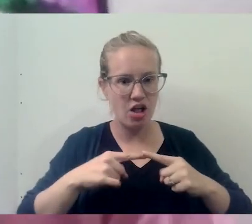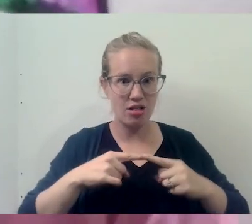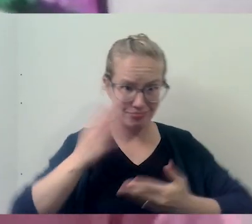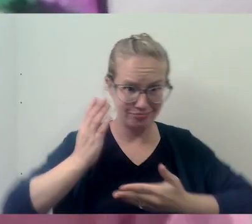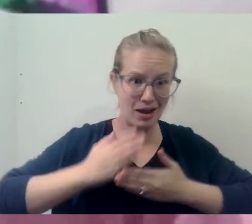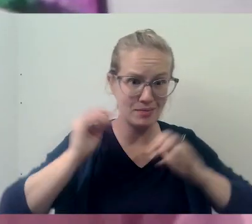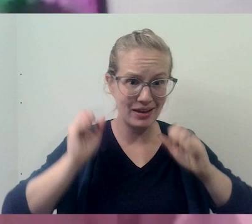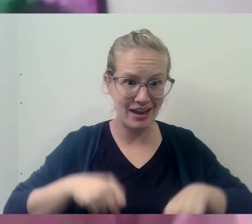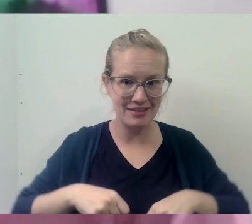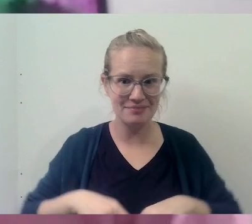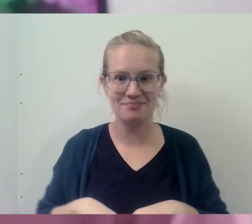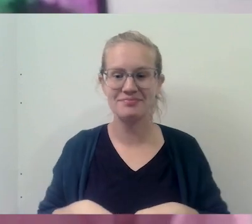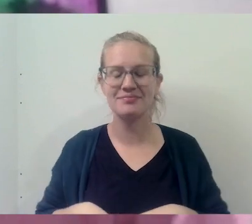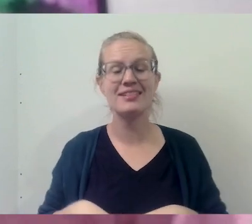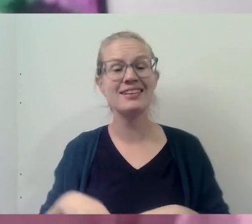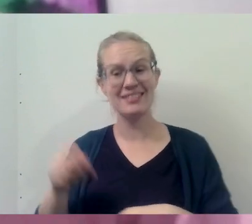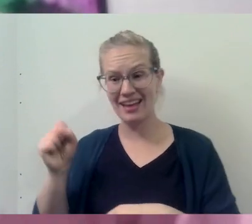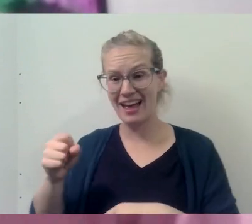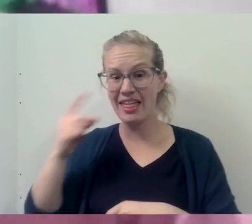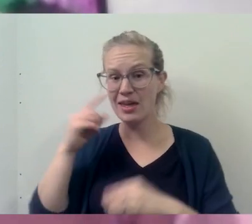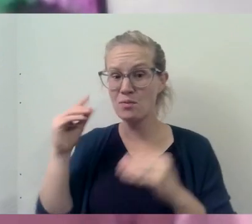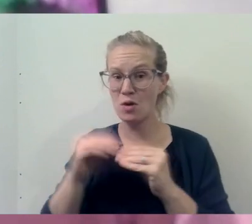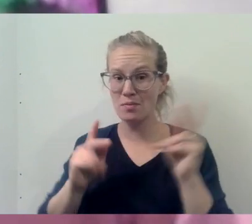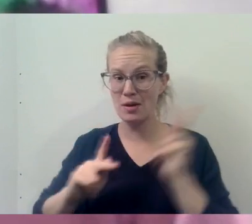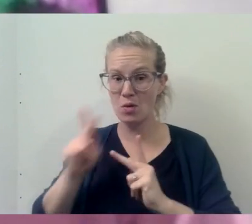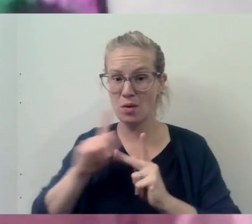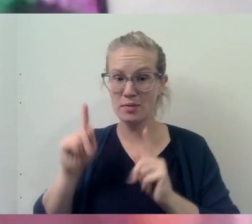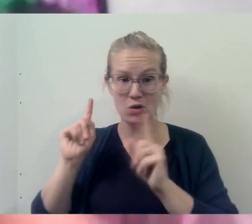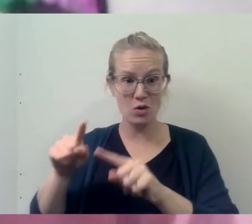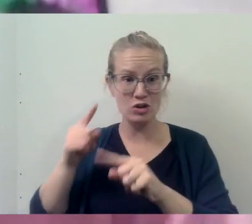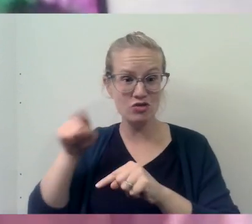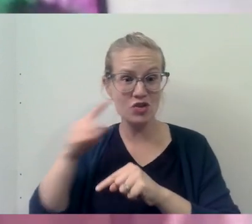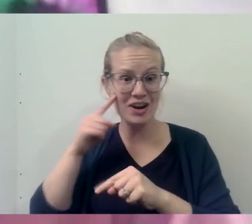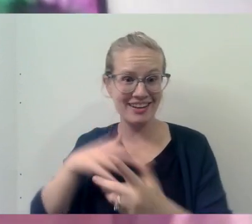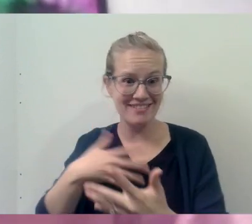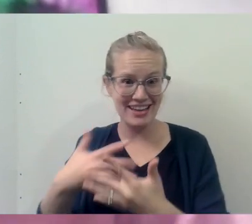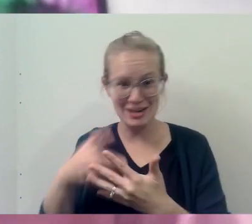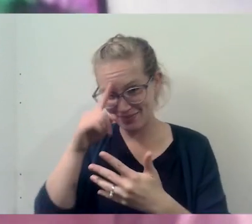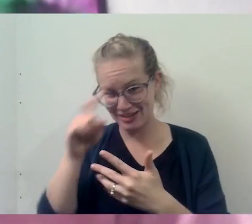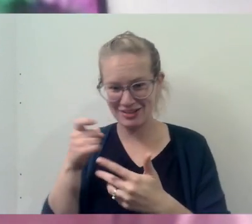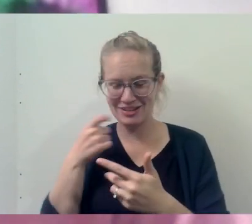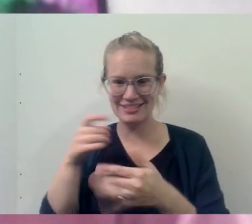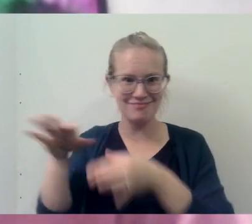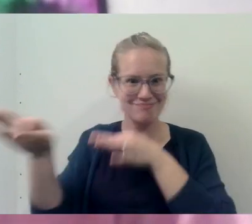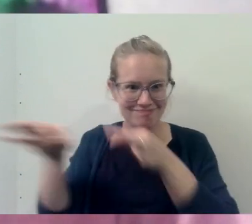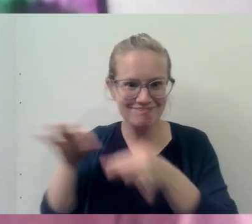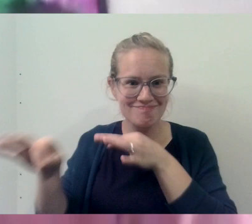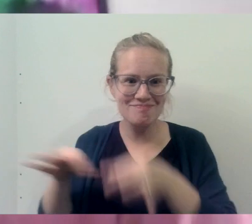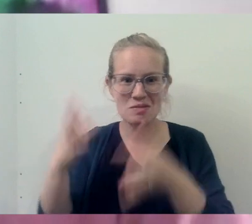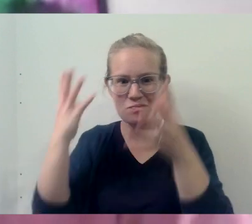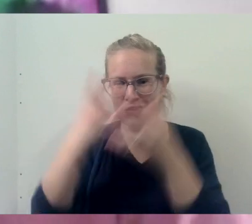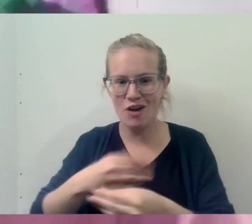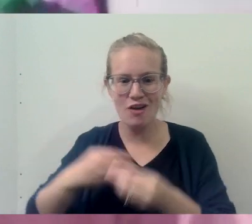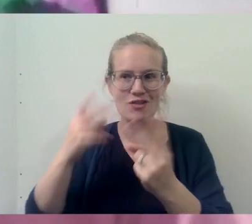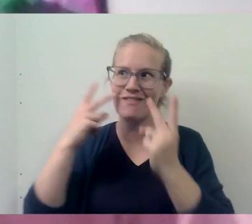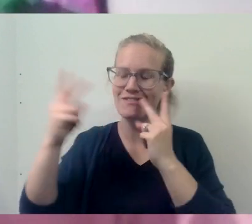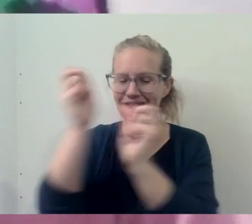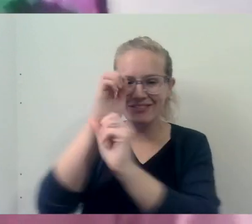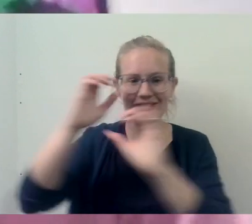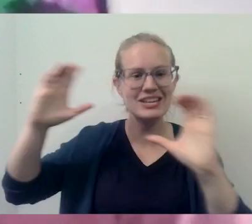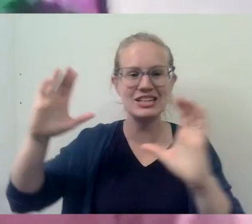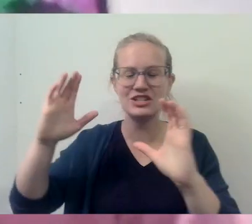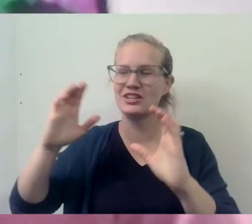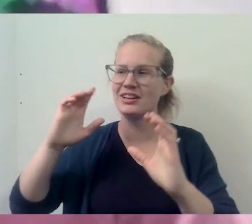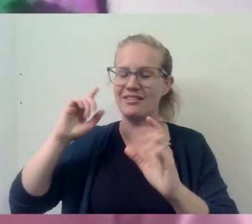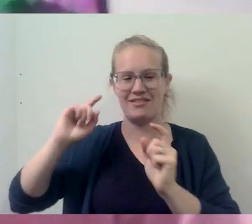think you might have a lot more people coming to confession to you now because you, you really laid out a beautiful vision of, of the, of